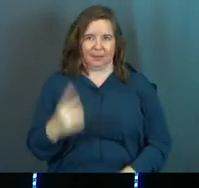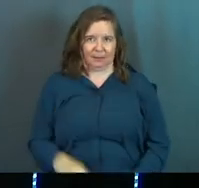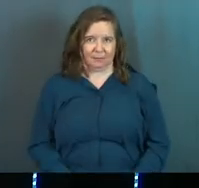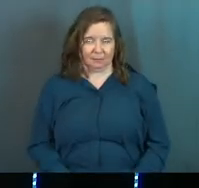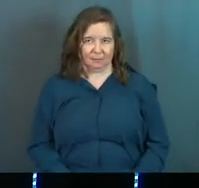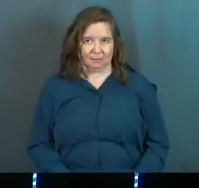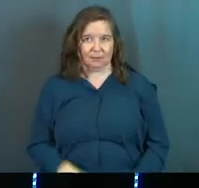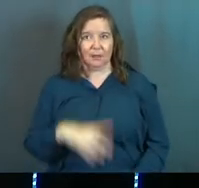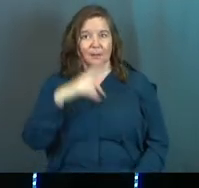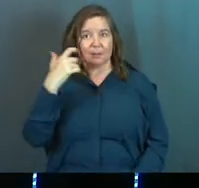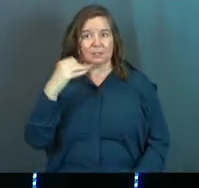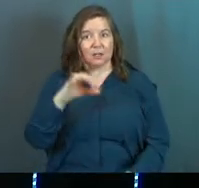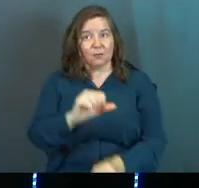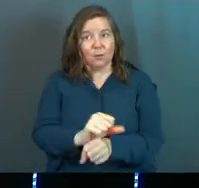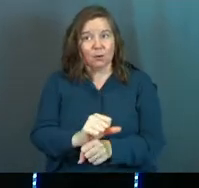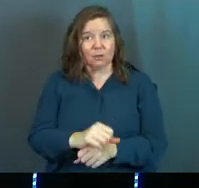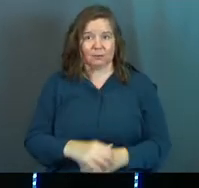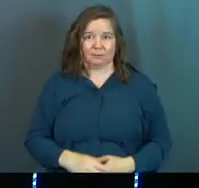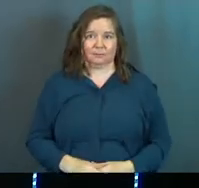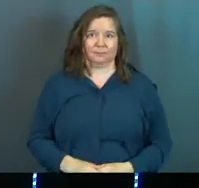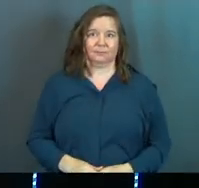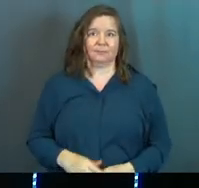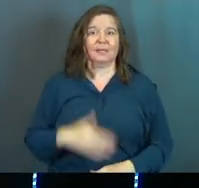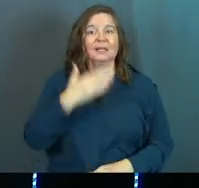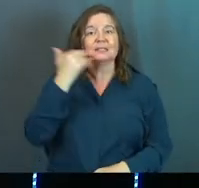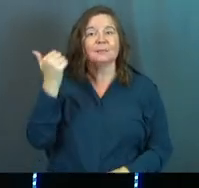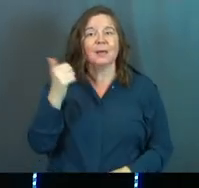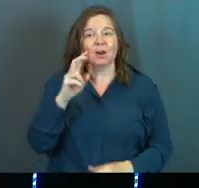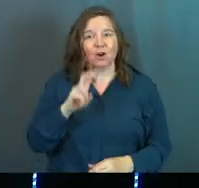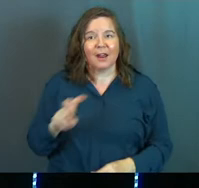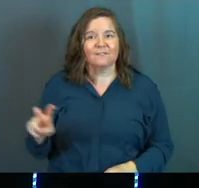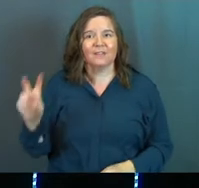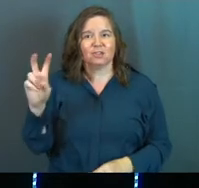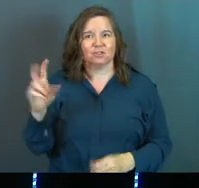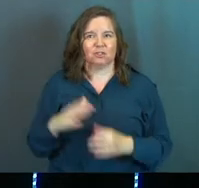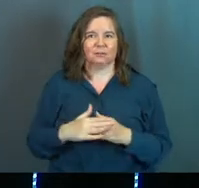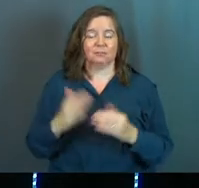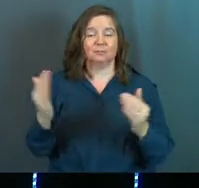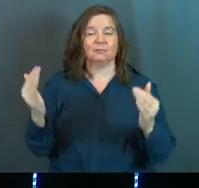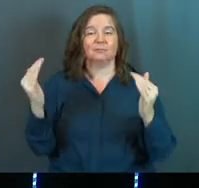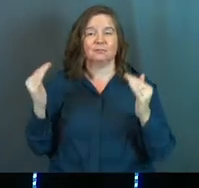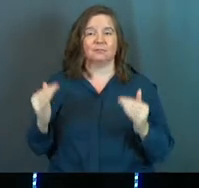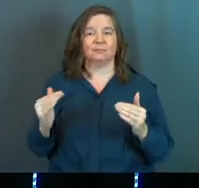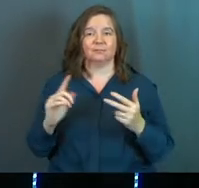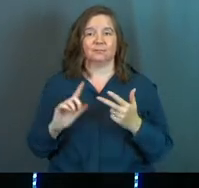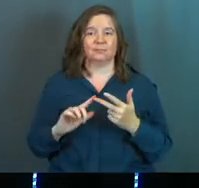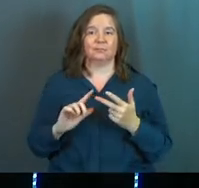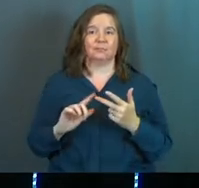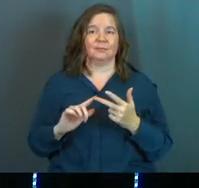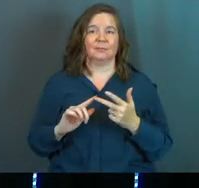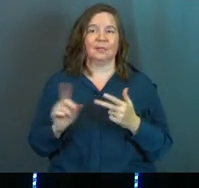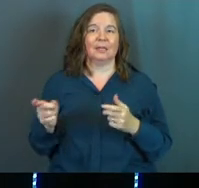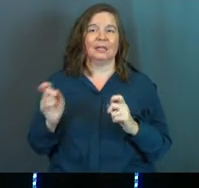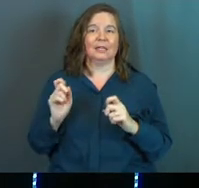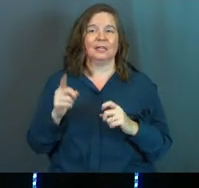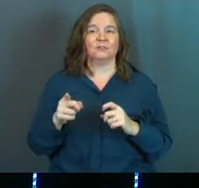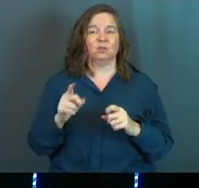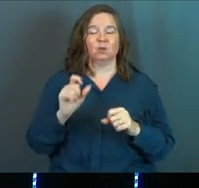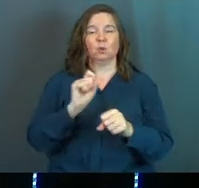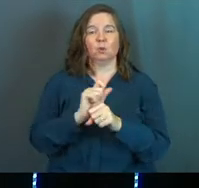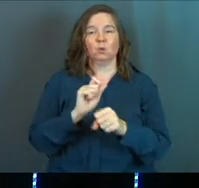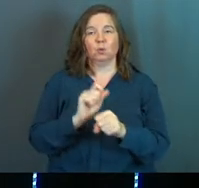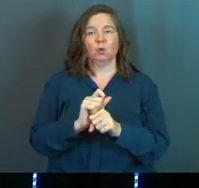because of work. It's a better adventure. The next gift that God gives us is he gives you